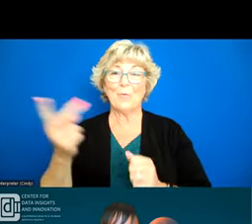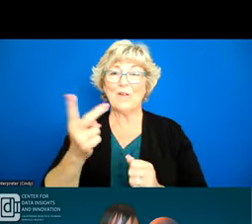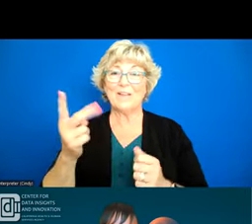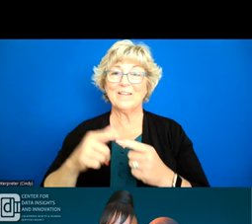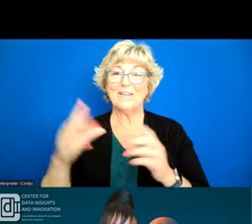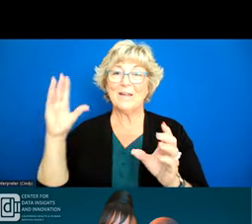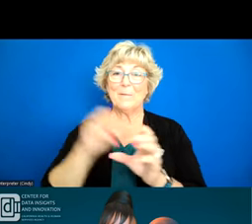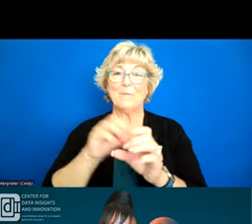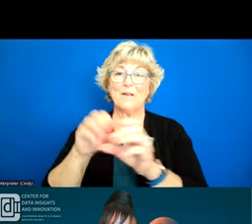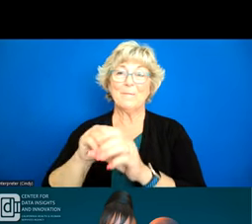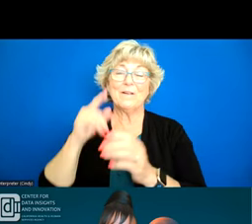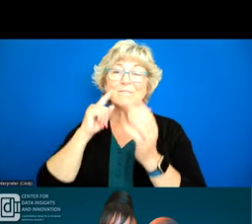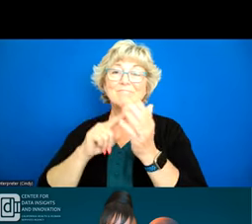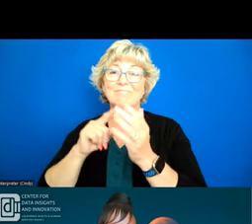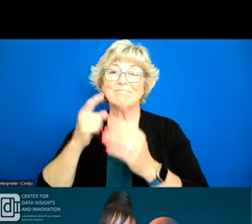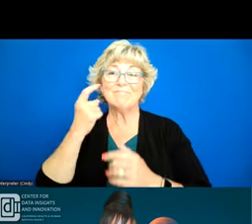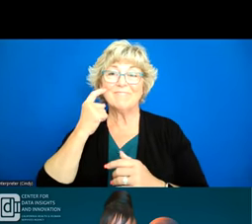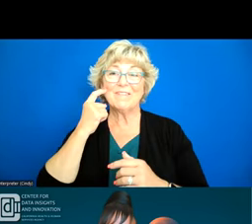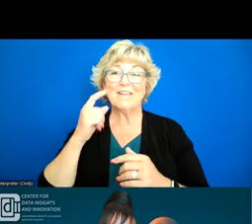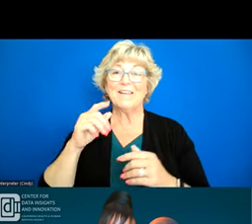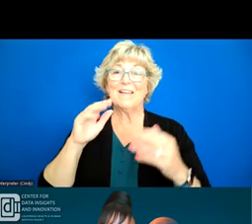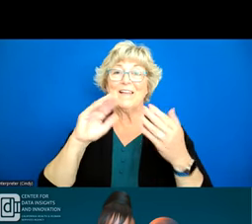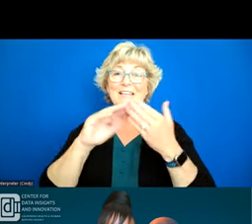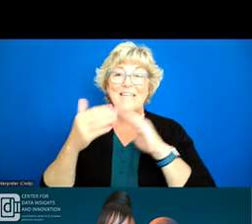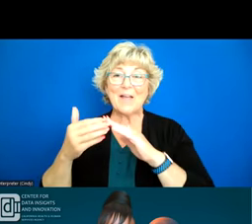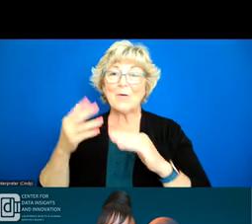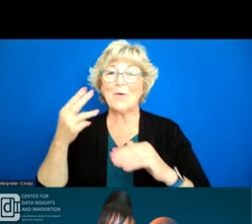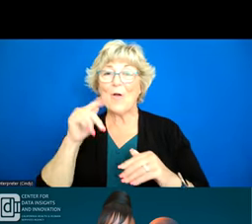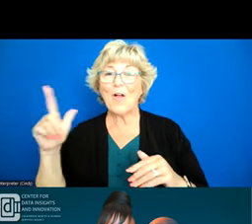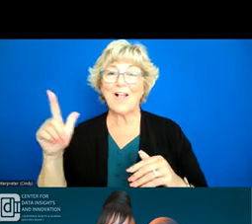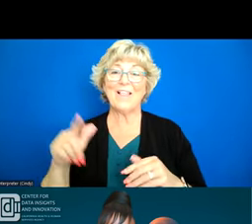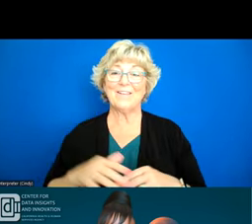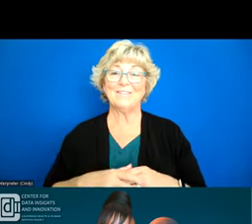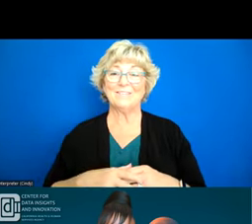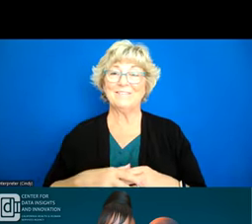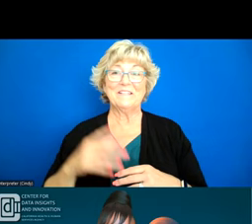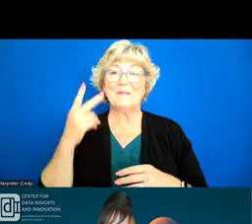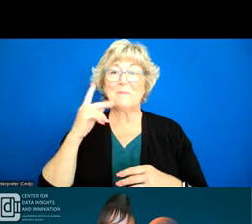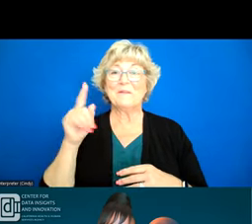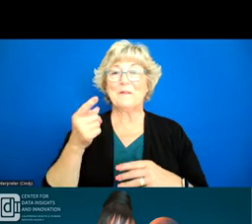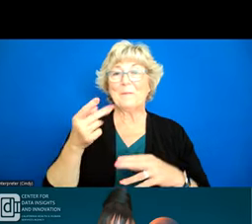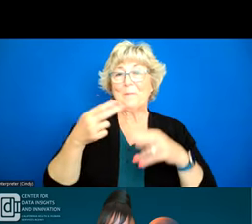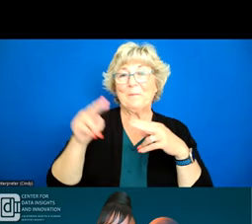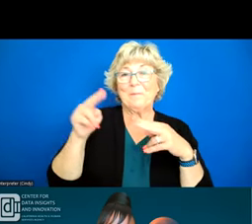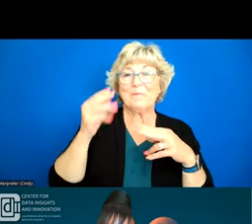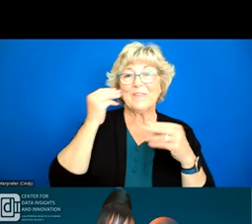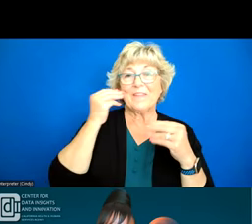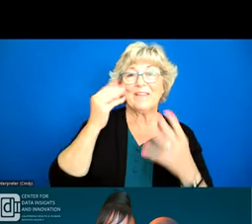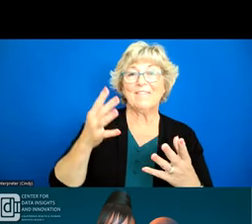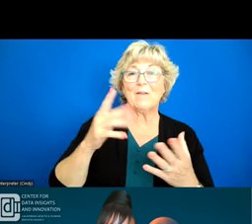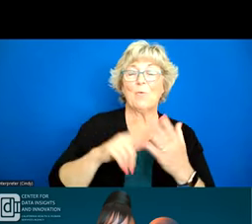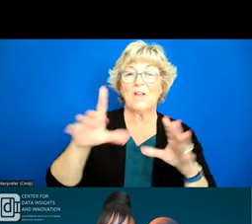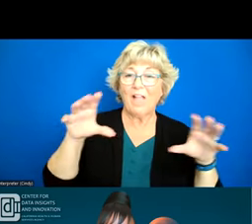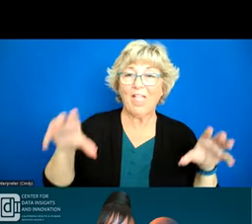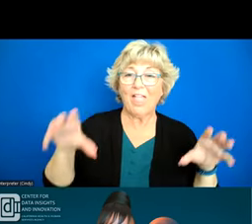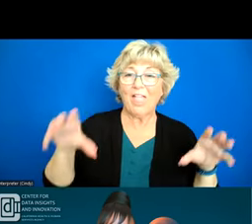participate in the recent town hall and um your slides just just show the tip of the iceberg of all the work that that you're doing and we